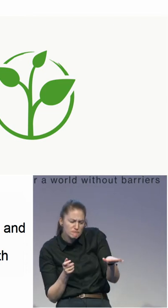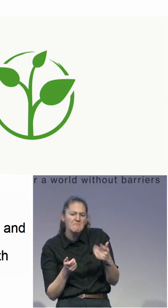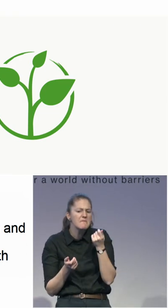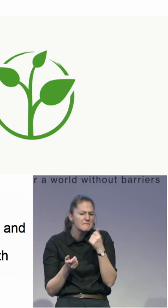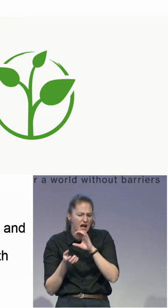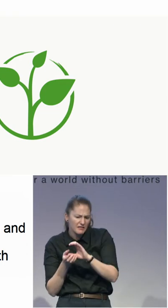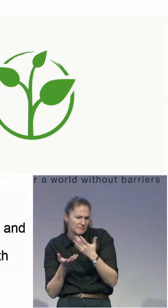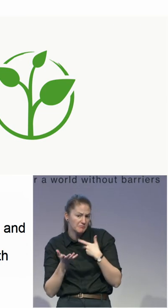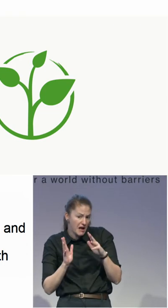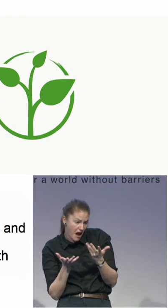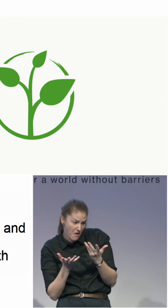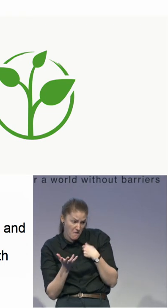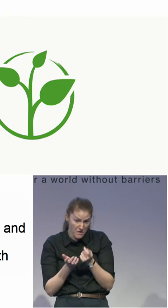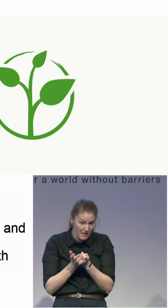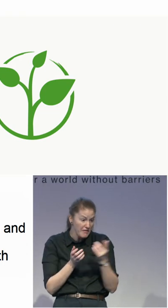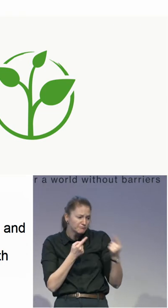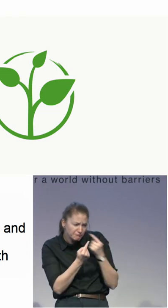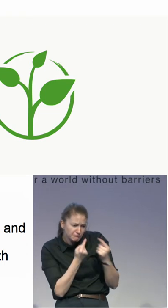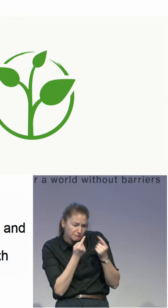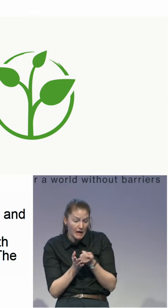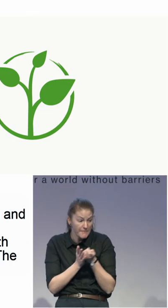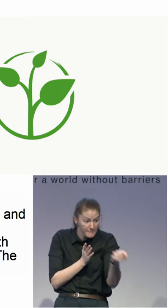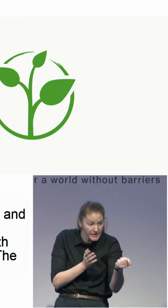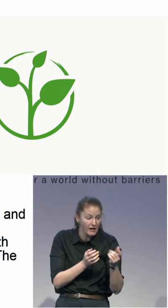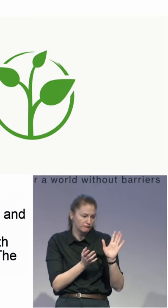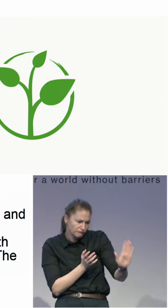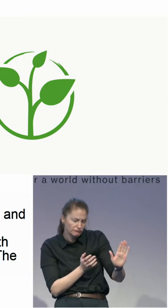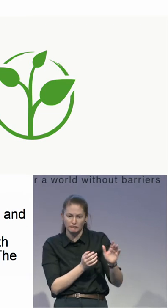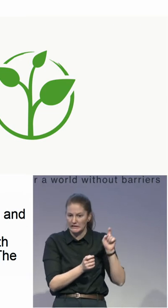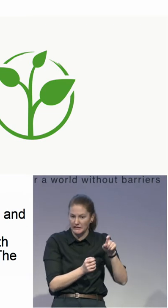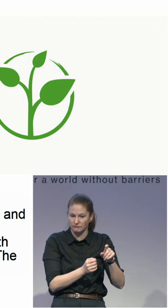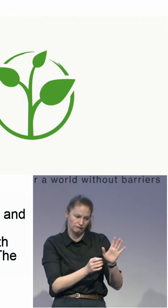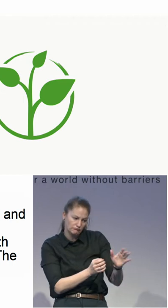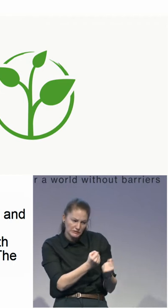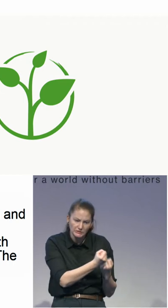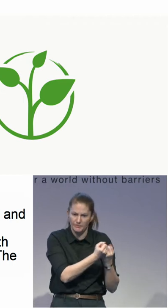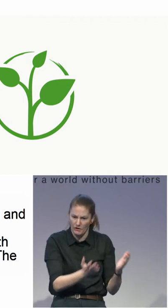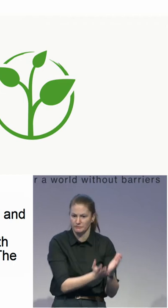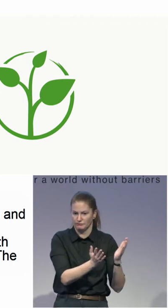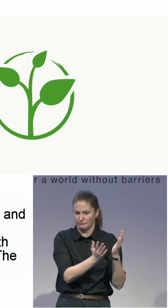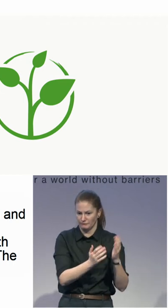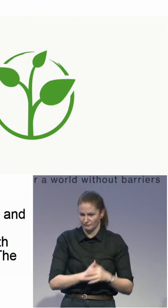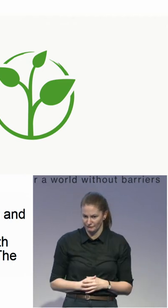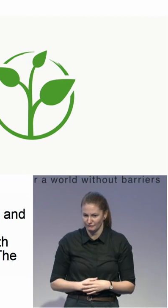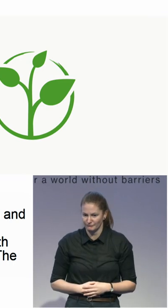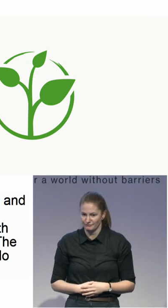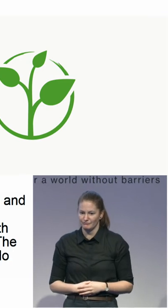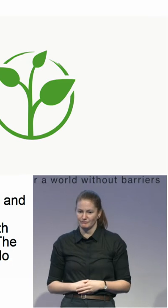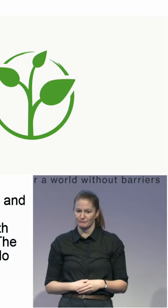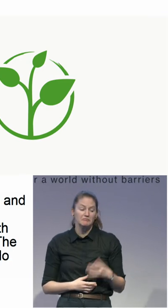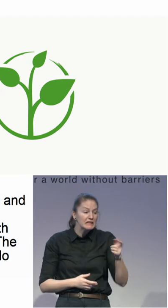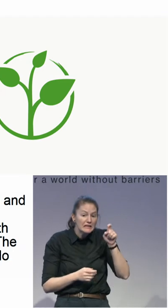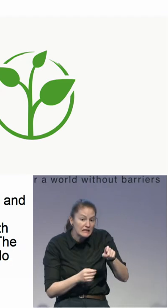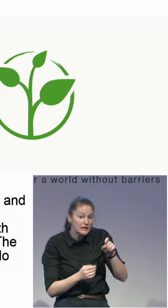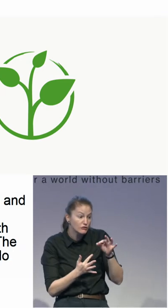somebody to pay someone to do certain support. Is that correct? Okay, so to summarize it, a microboard